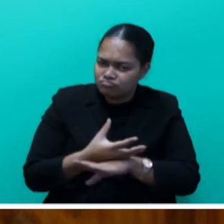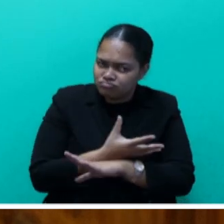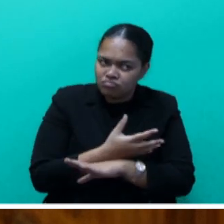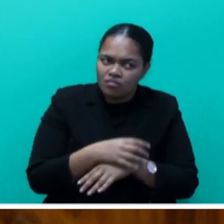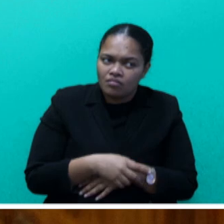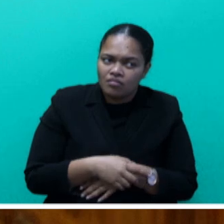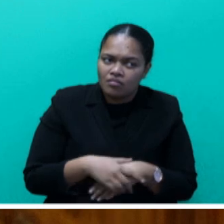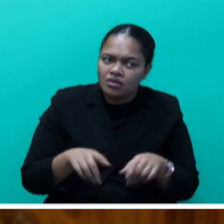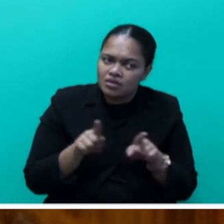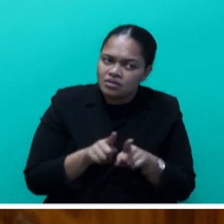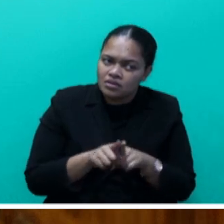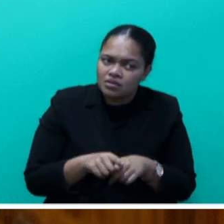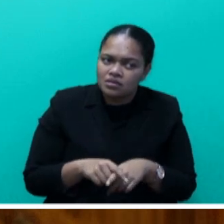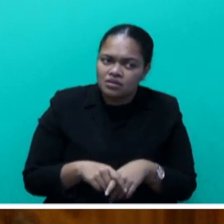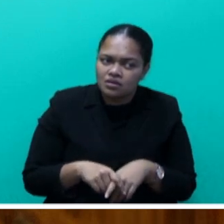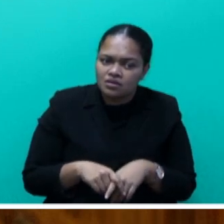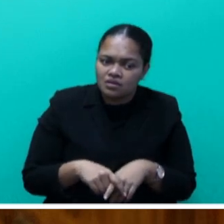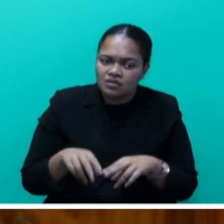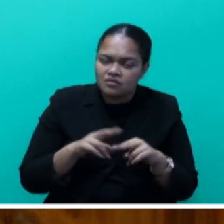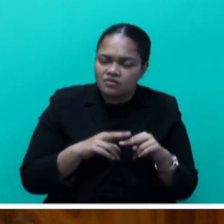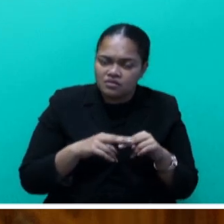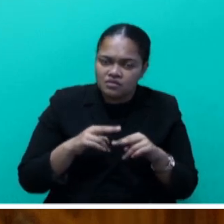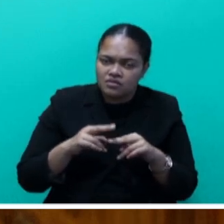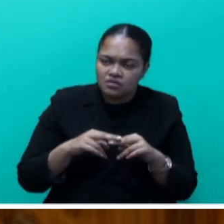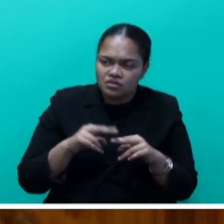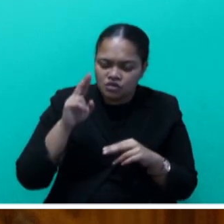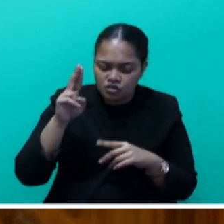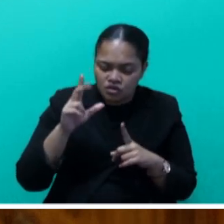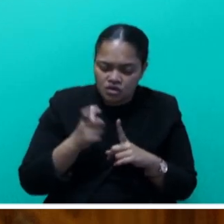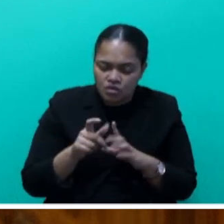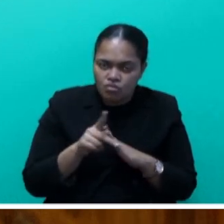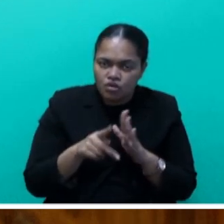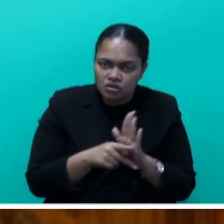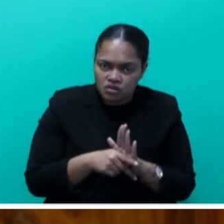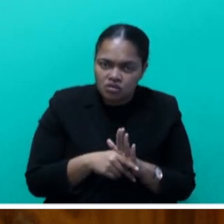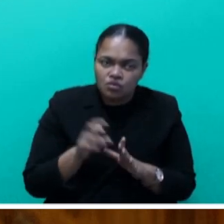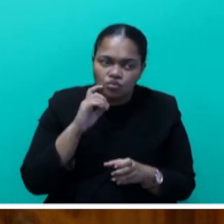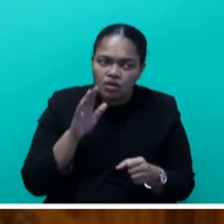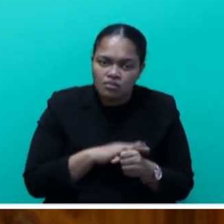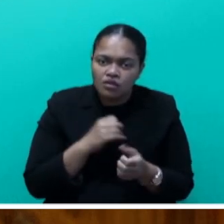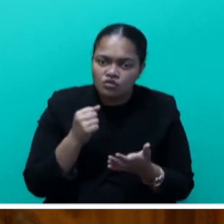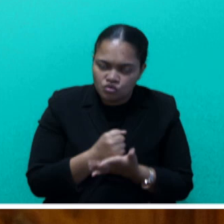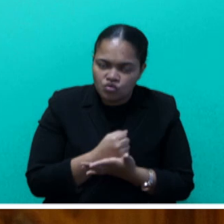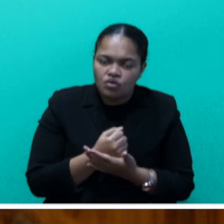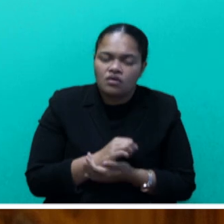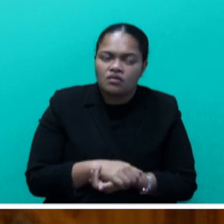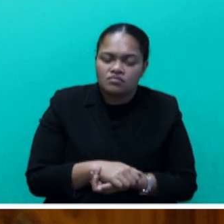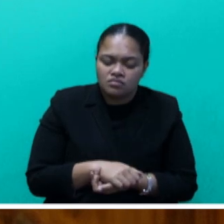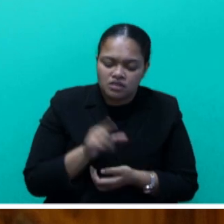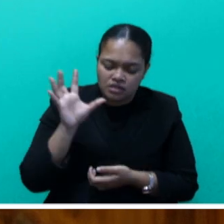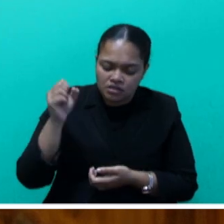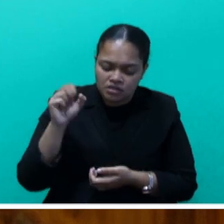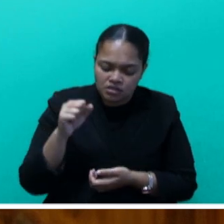such as the Fiji National Cultural Policy, which will ensure the sector succeeds. The